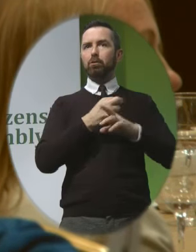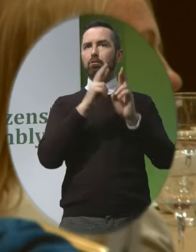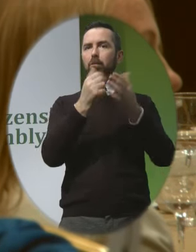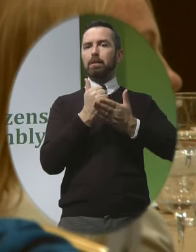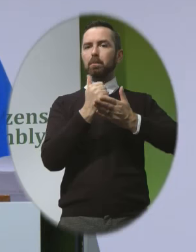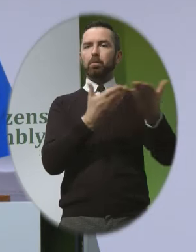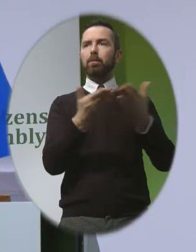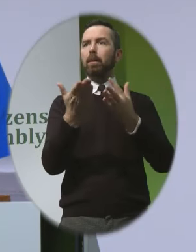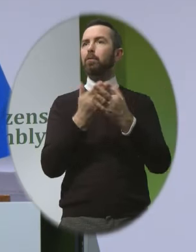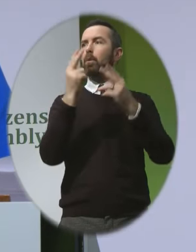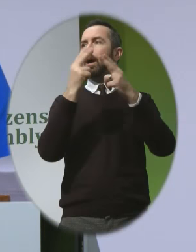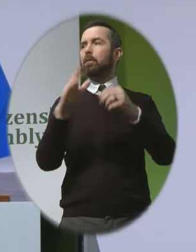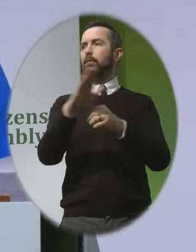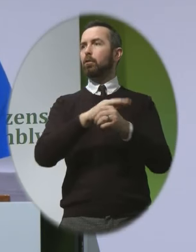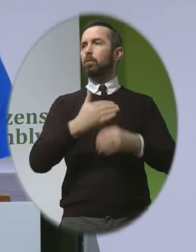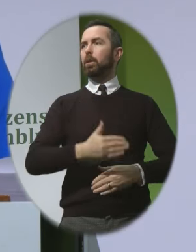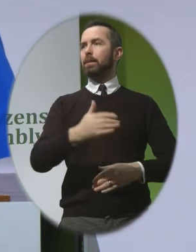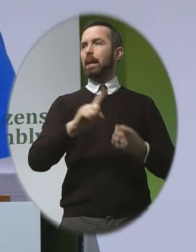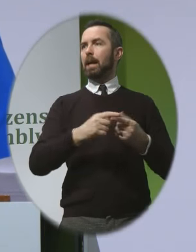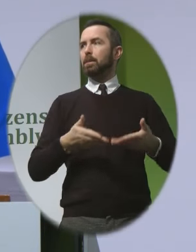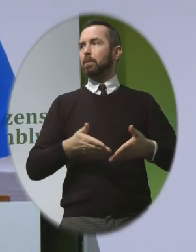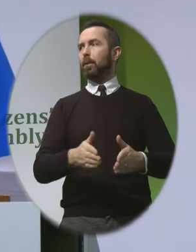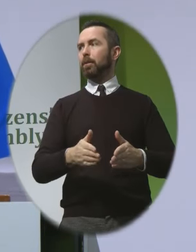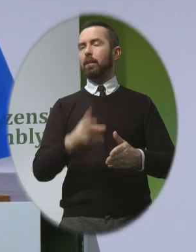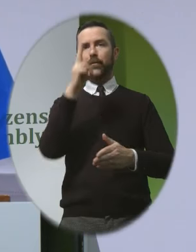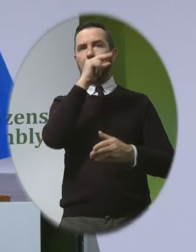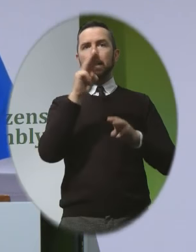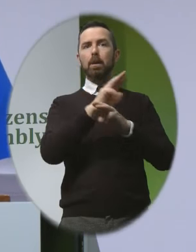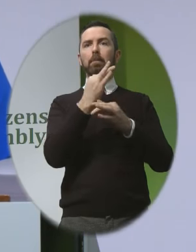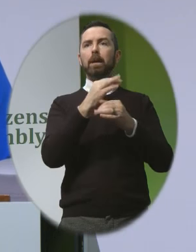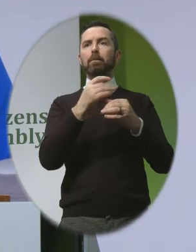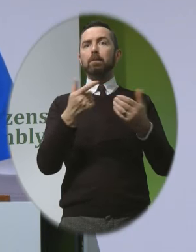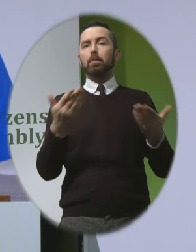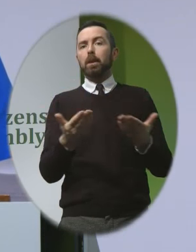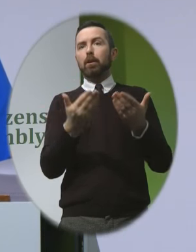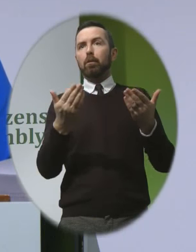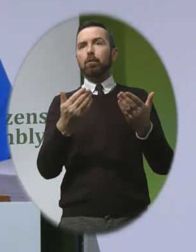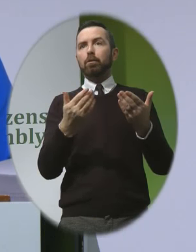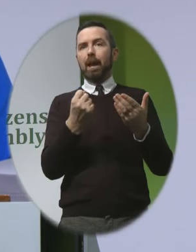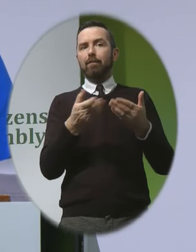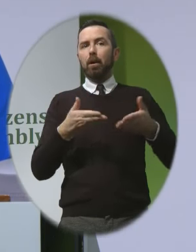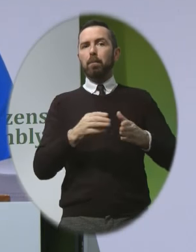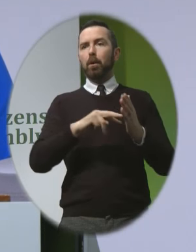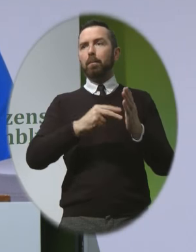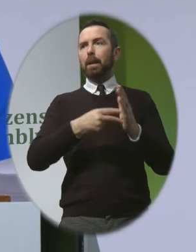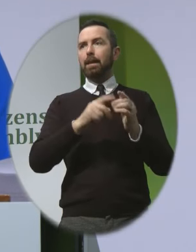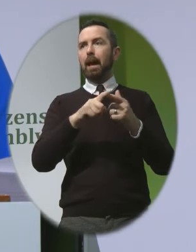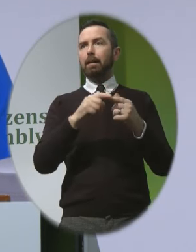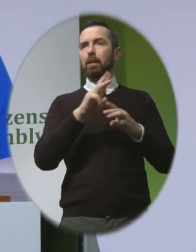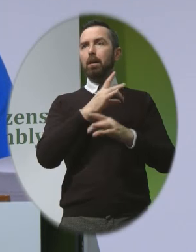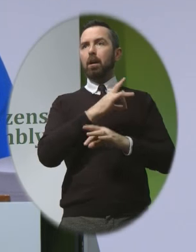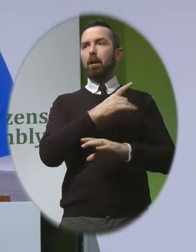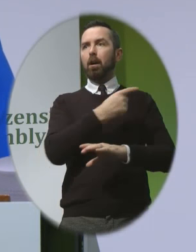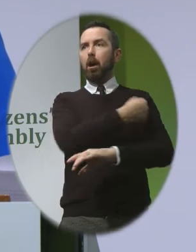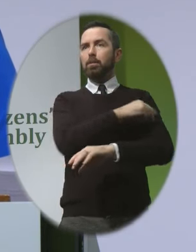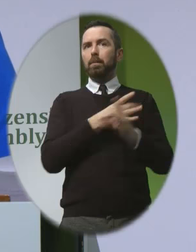provided throughout the pregnancy and at birth so for example parents will be encouraged to draw up a birth plan and the hospital ensures that when